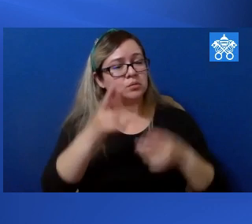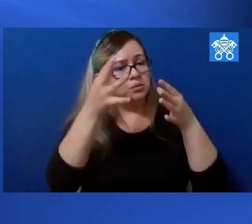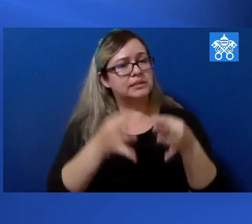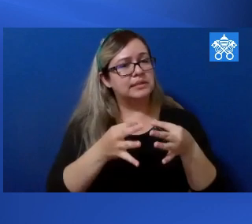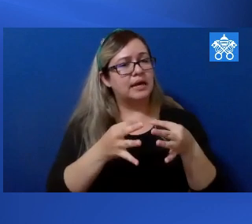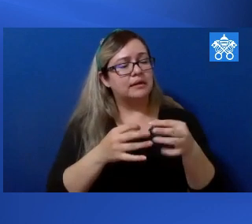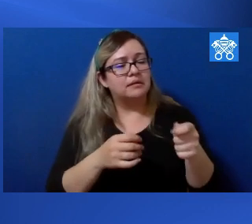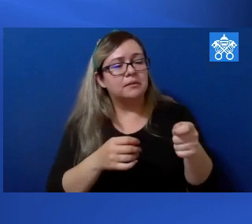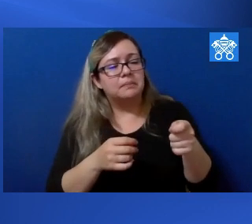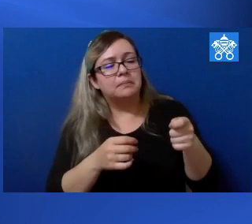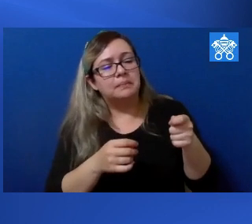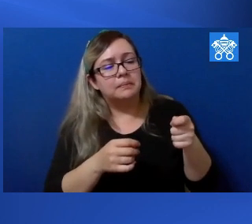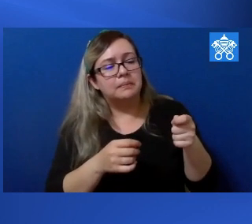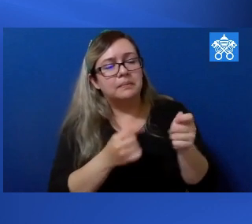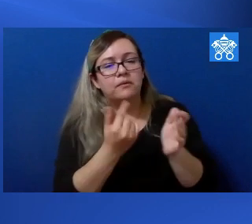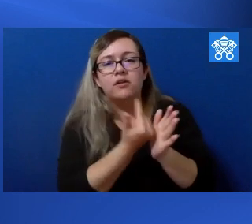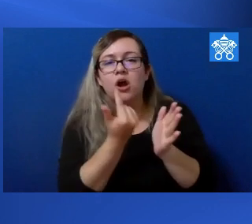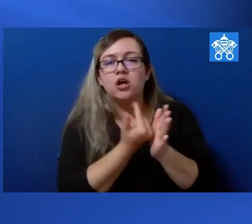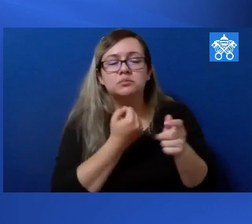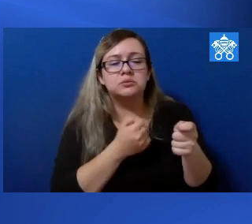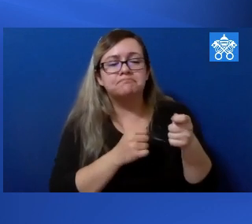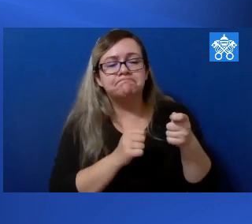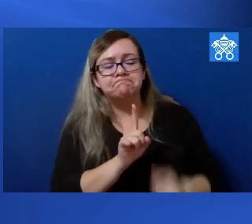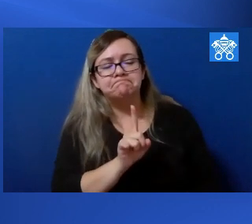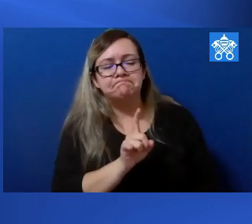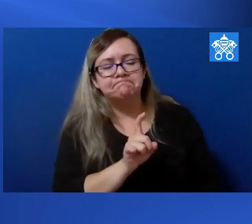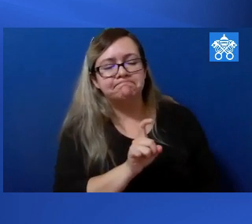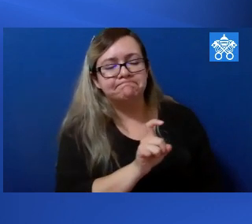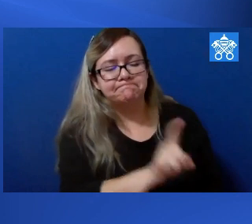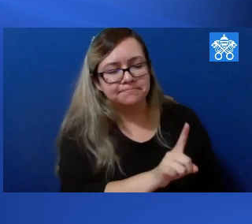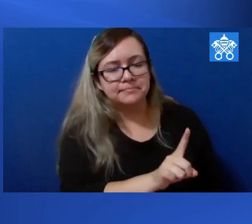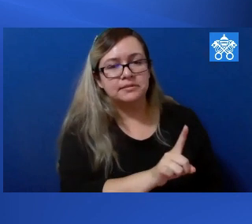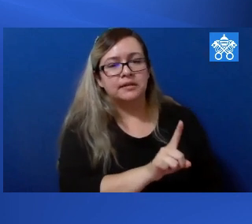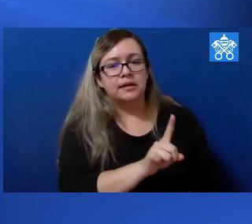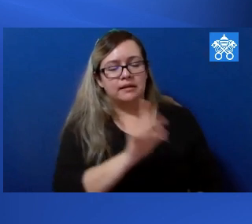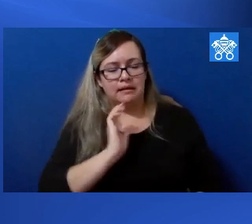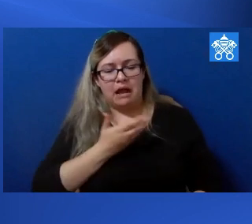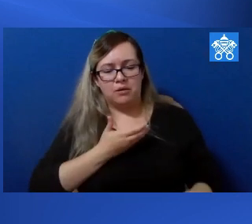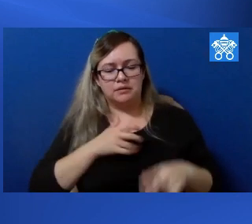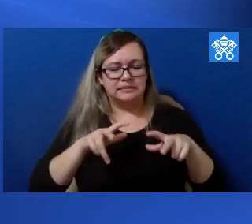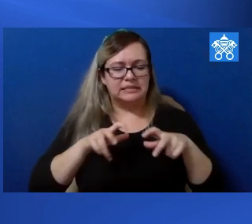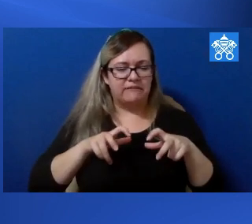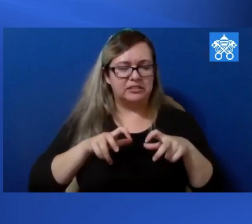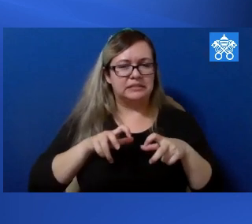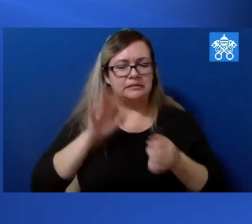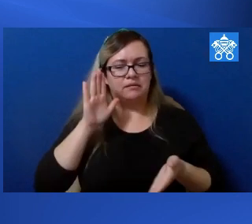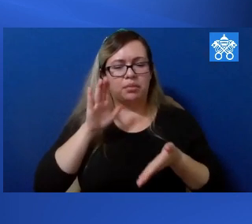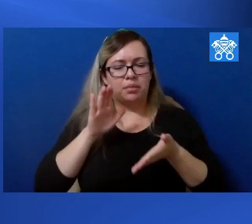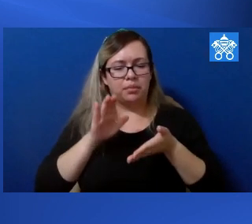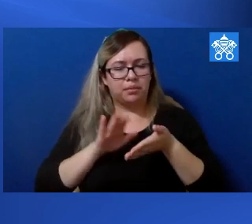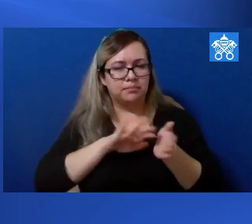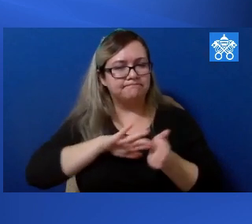Or do we choose the narrow door of the Gospel that puts our selfishness into crisis,